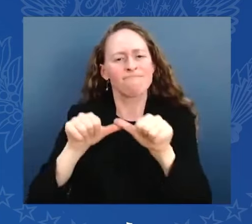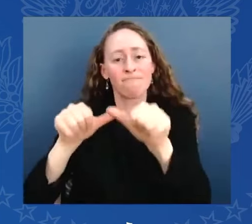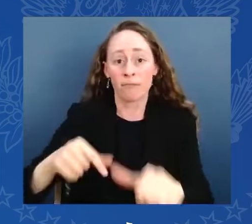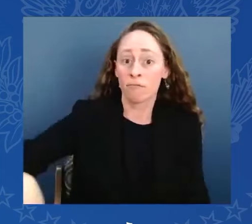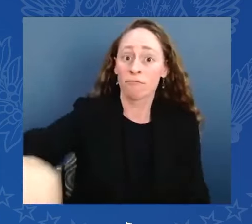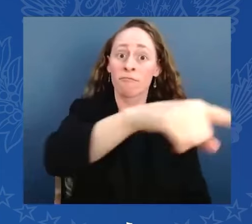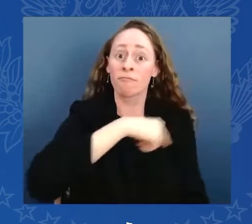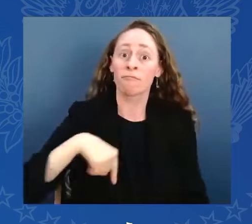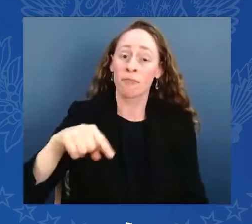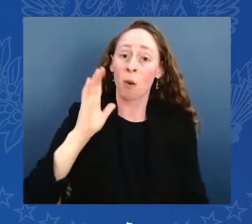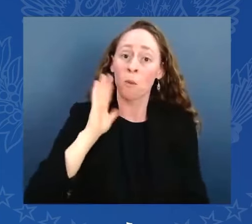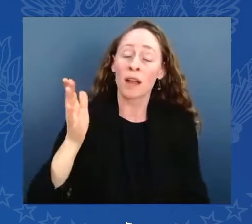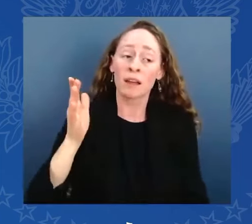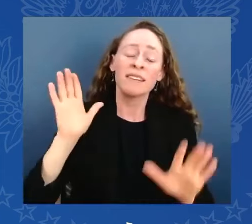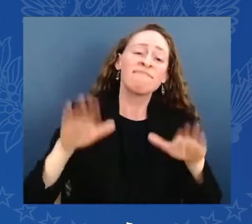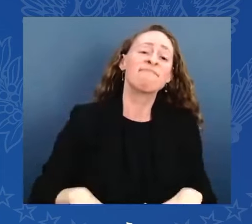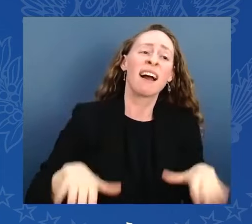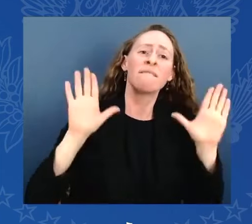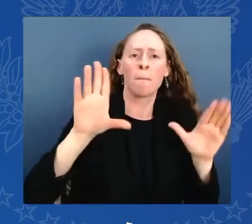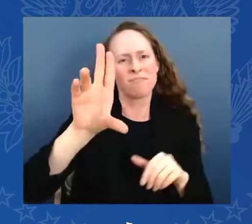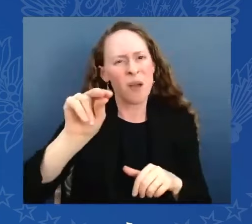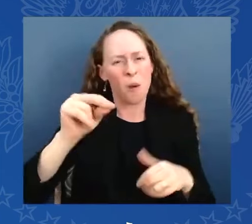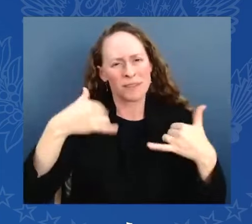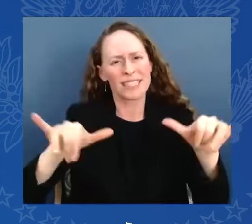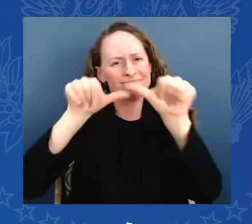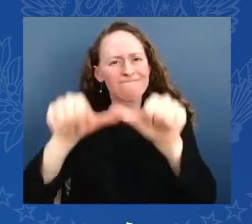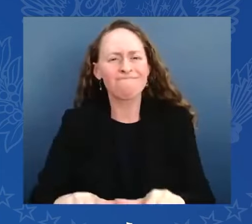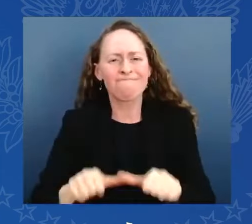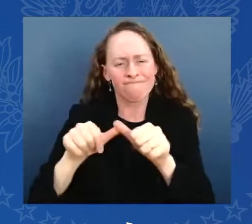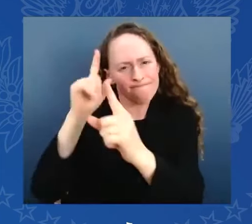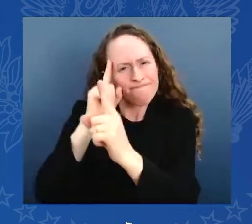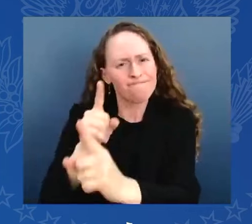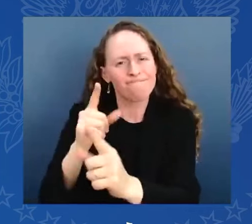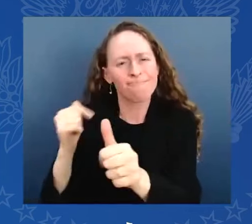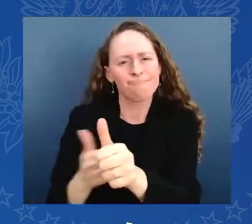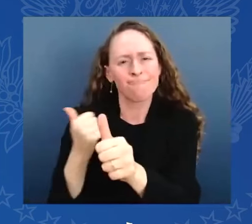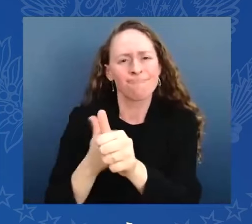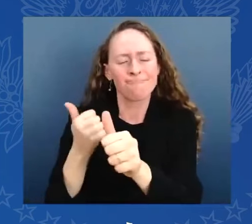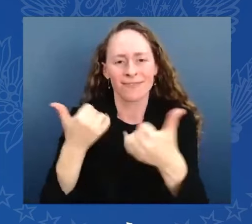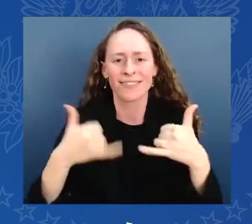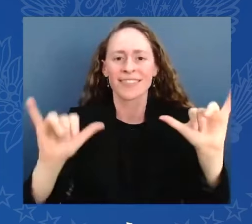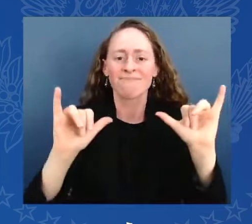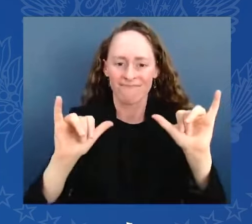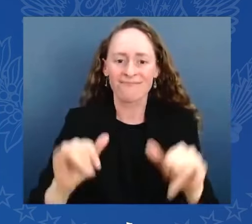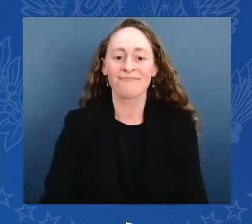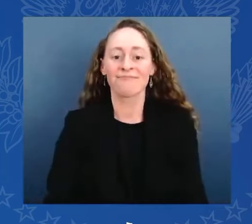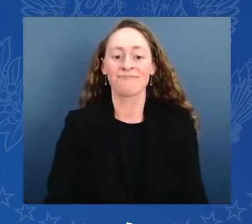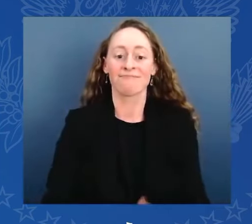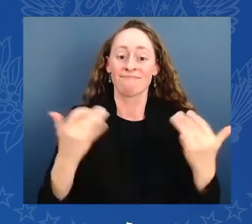In just a few months, the American people will choose the course of America's future. I made my choice.